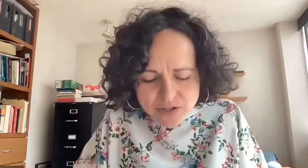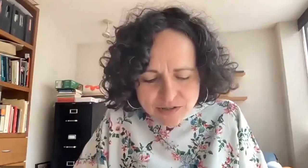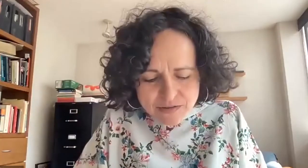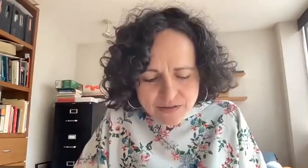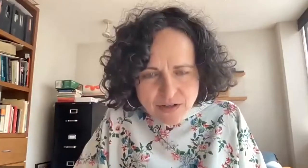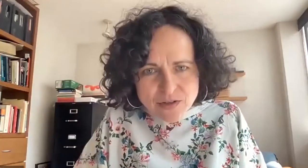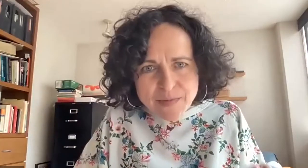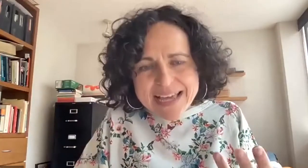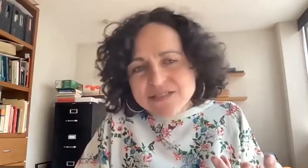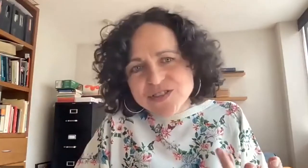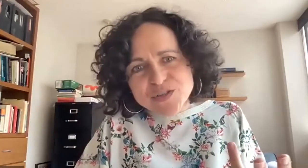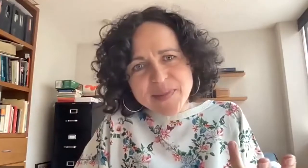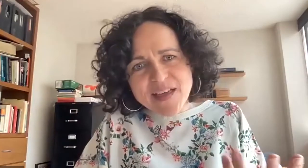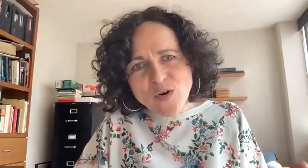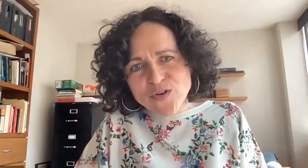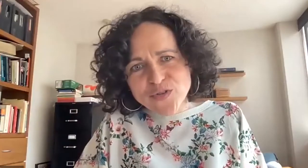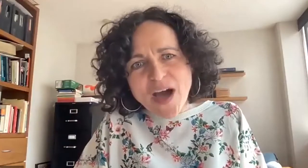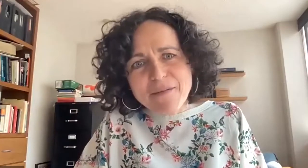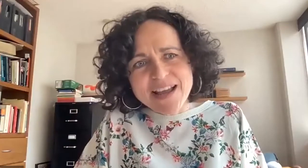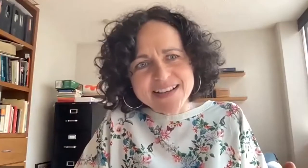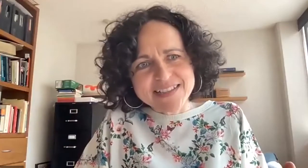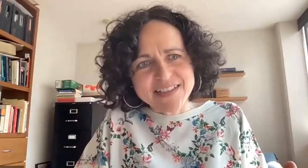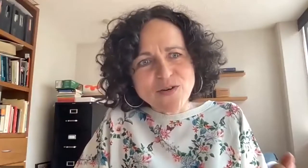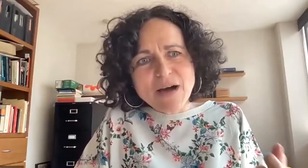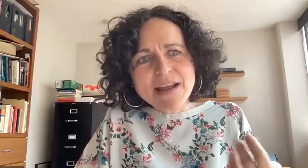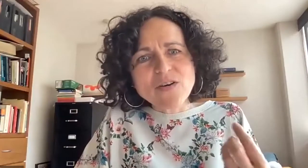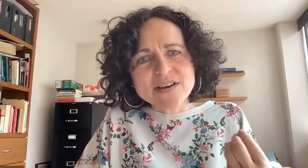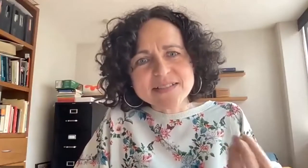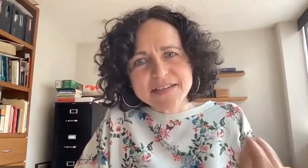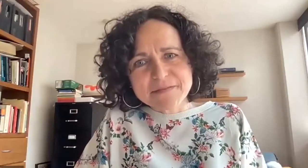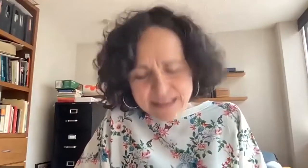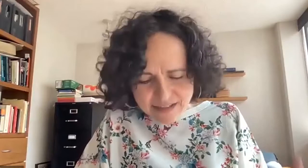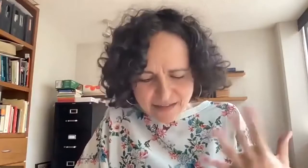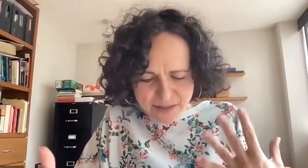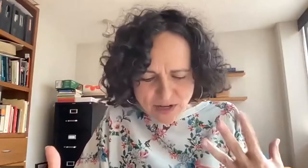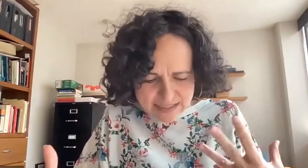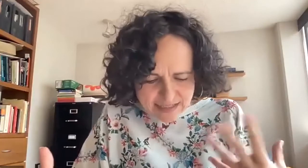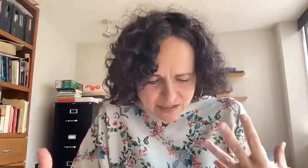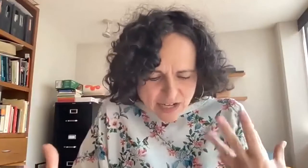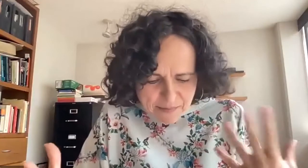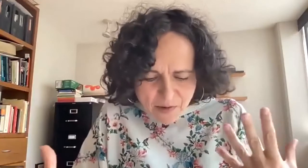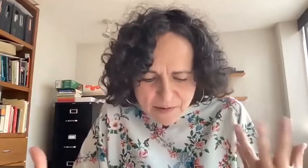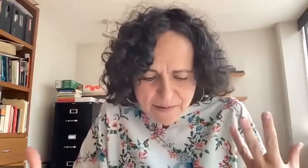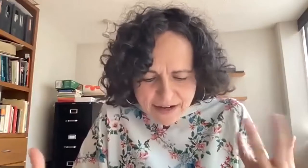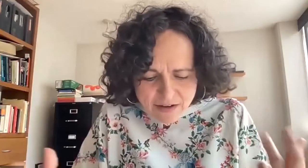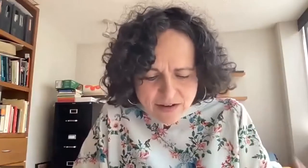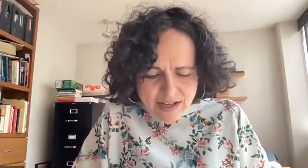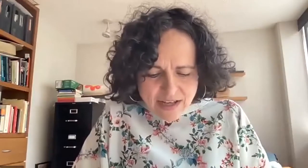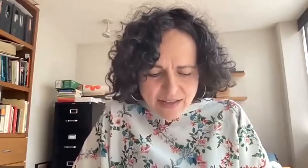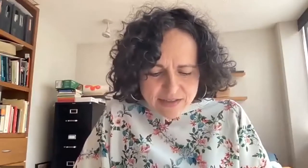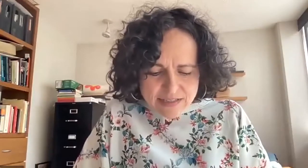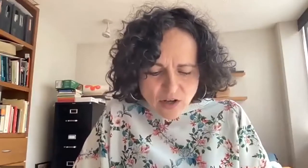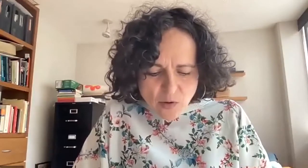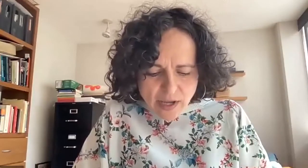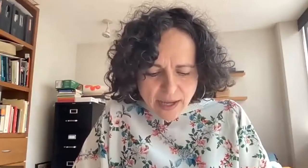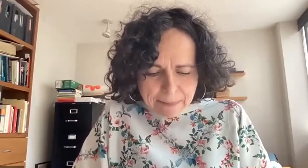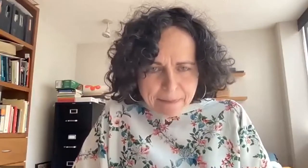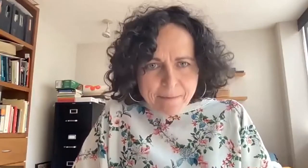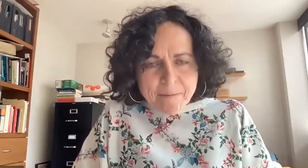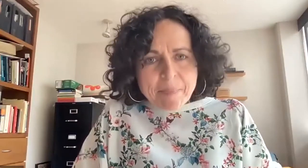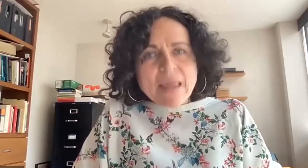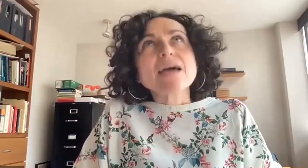specific way of naming. But teachers, we do not speak at that level of